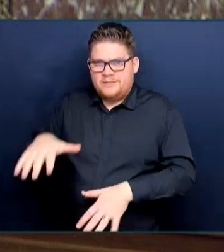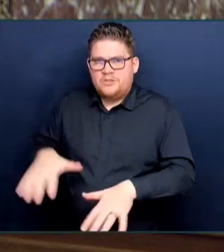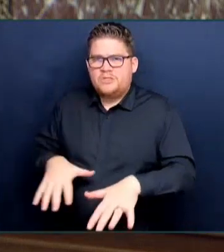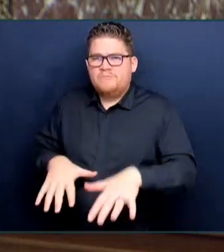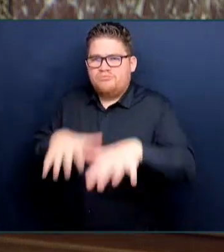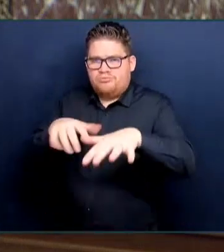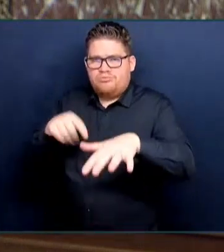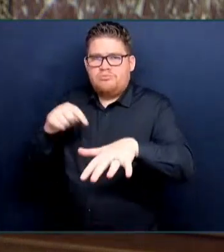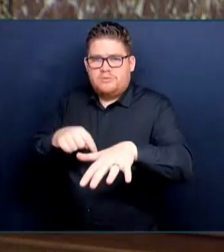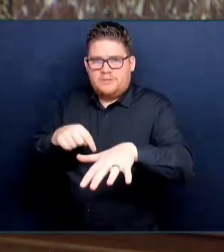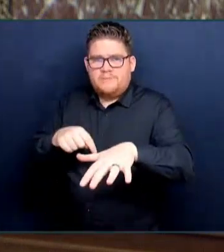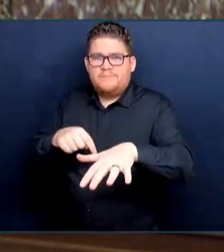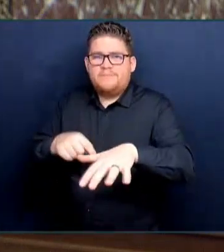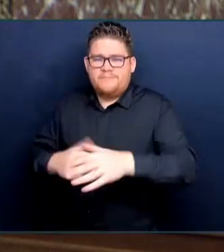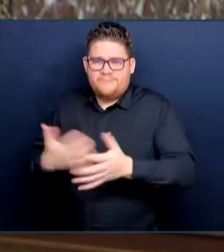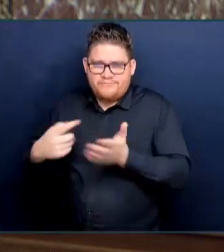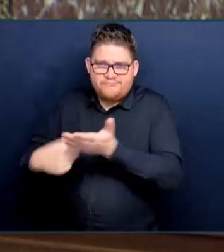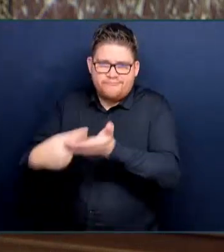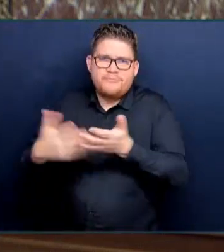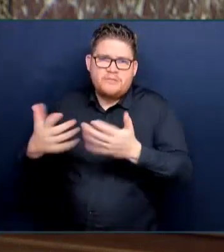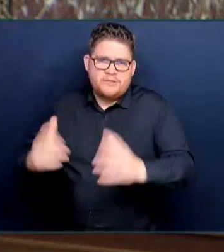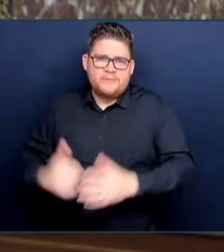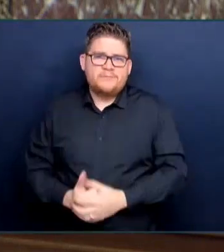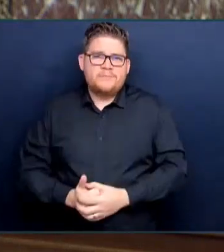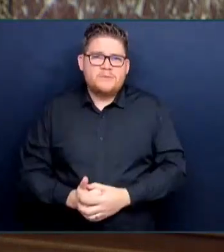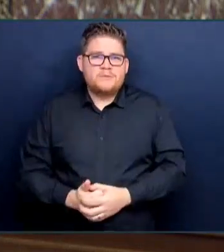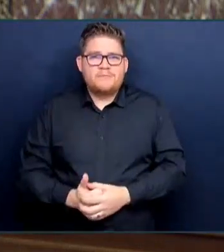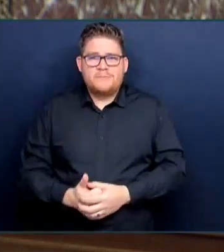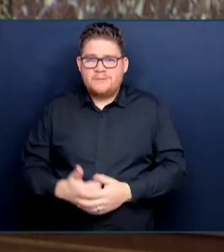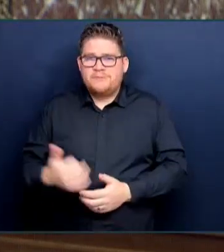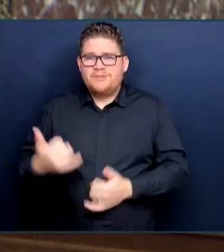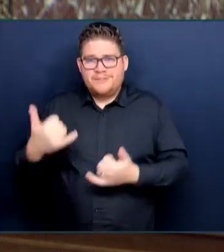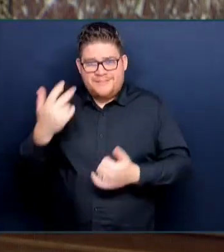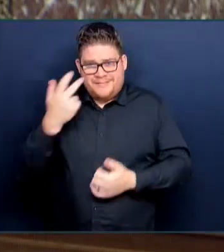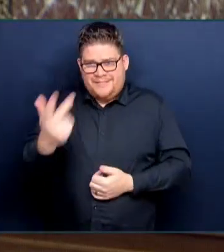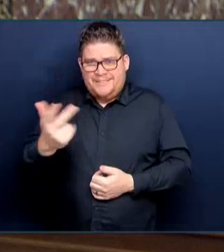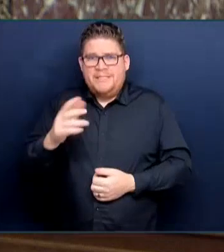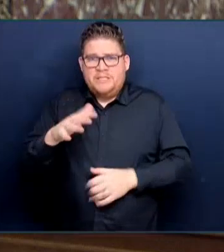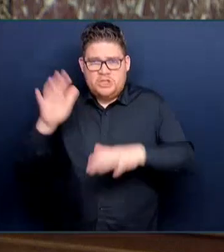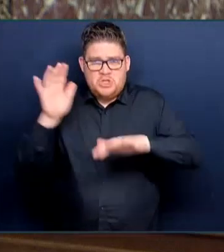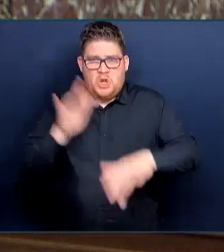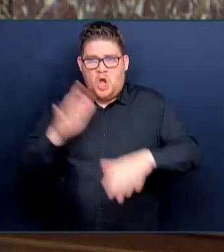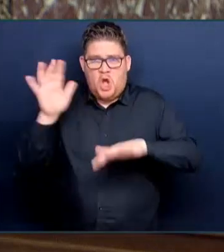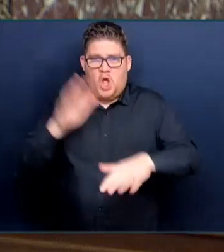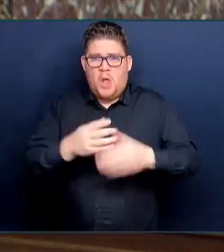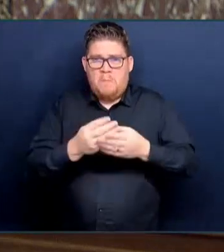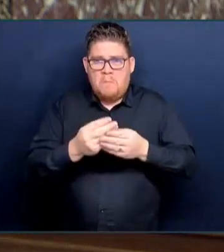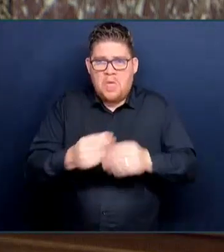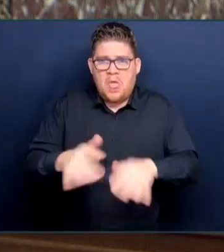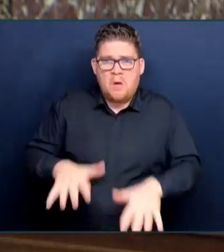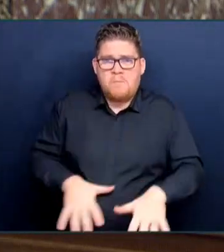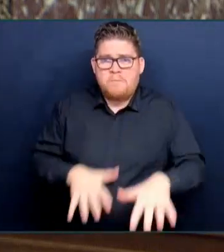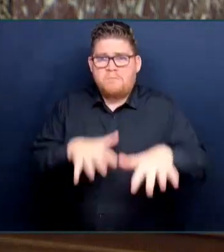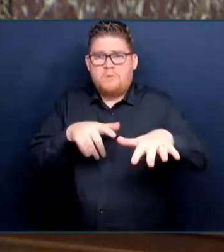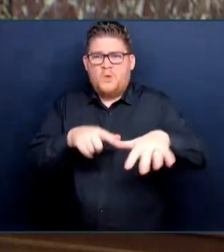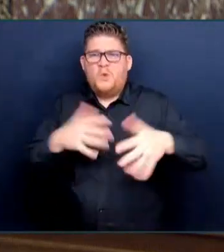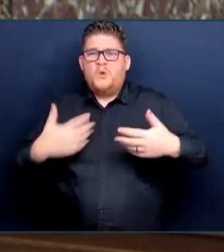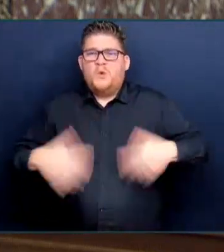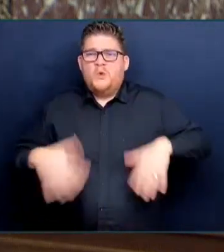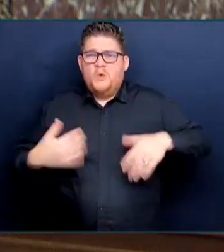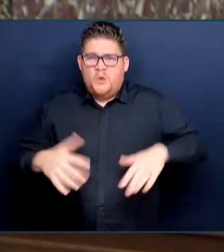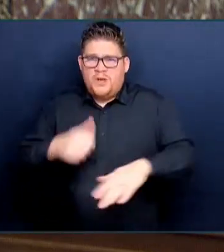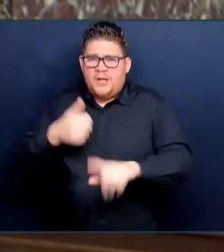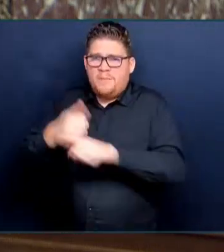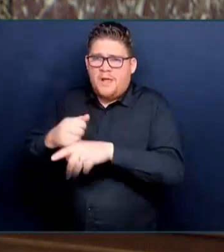activity has emerged, where it was previously not a factor. This is due to the impact of wildfires, as the member correctly noted.